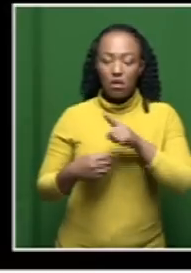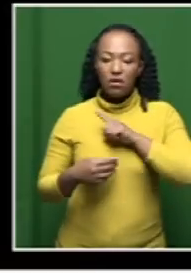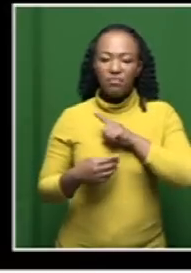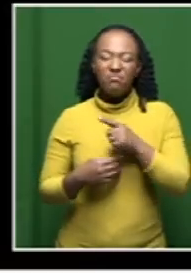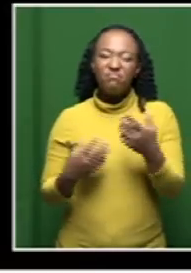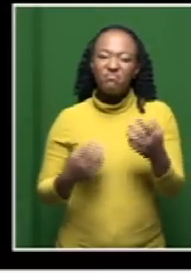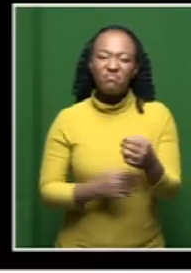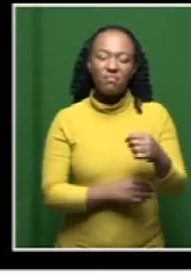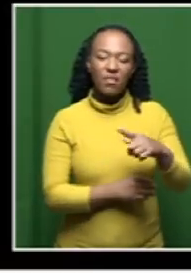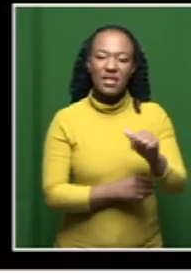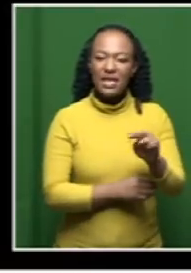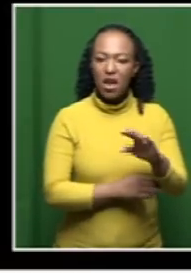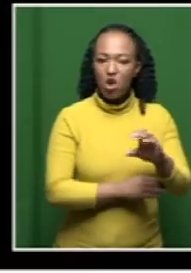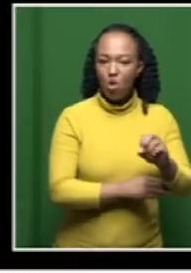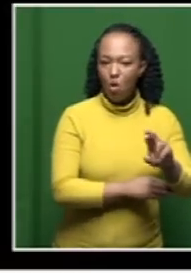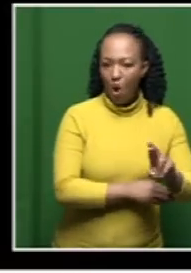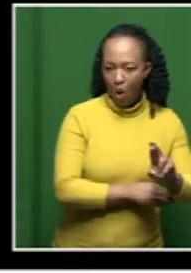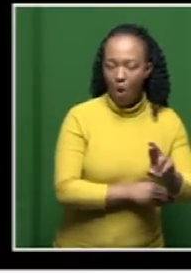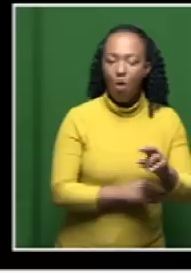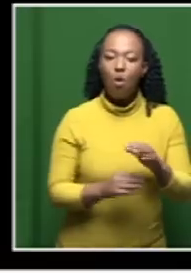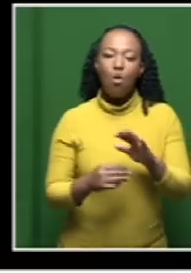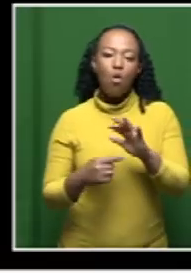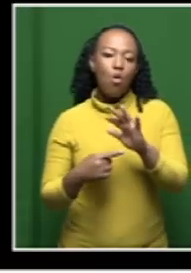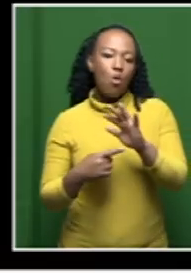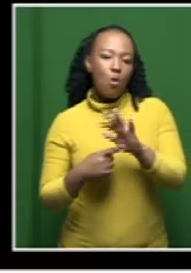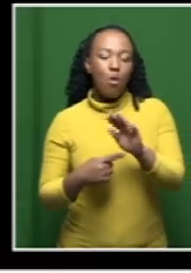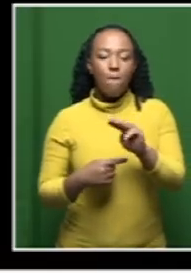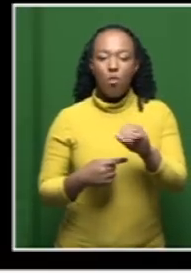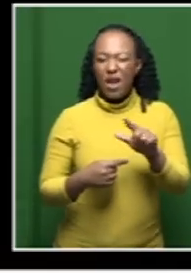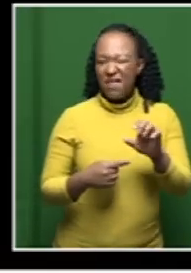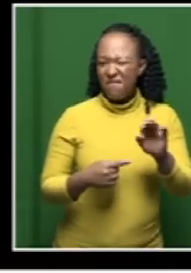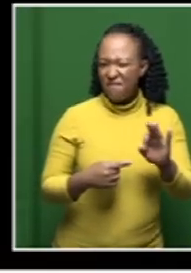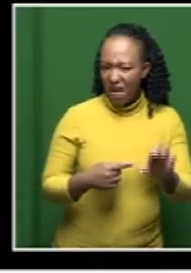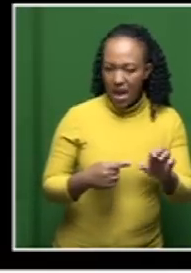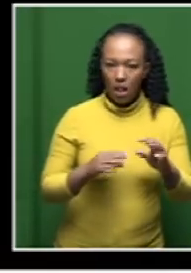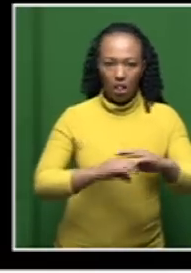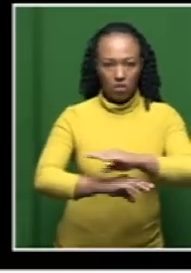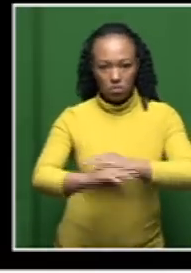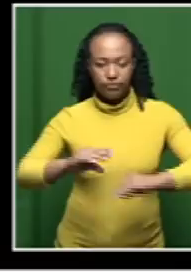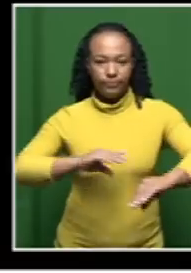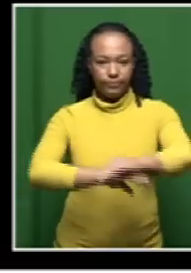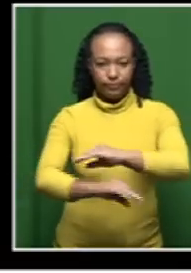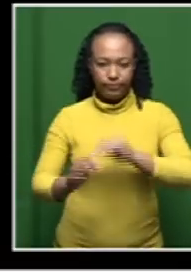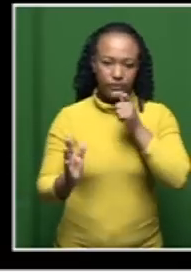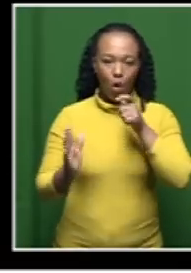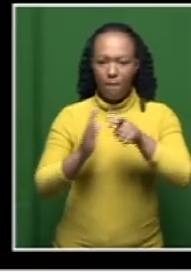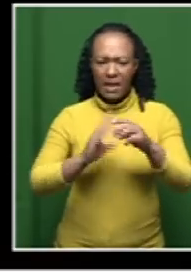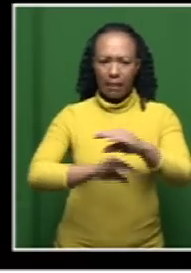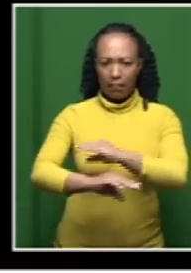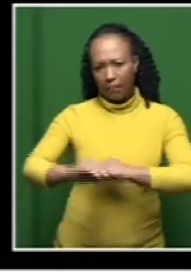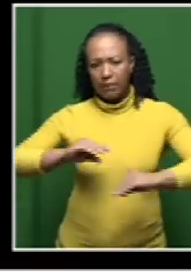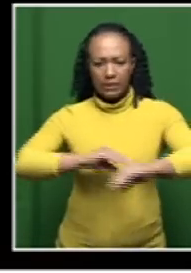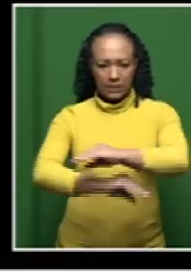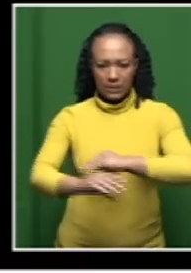Glencore and Brian Molefe. I can just see there's a whole conversation that's taken place about this and